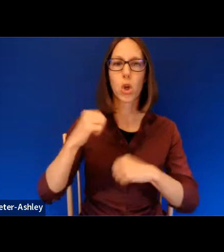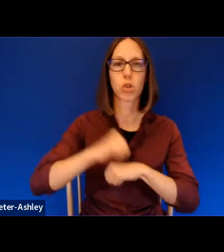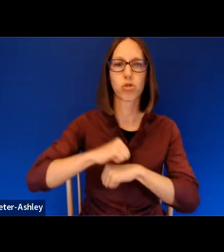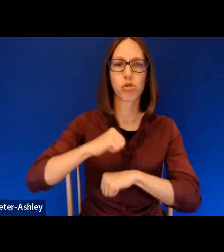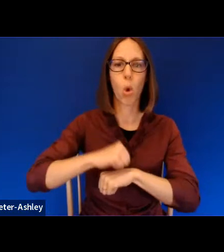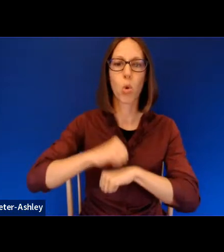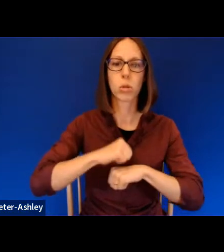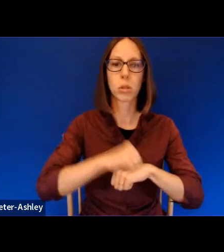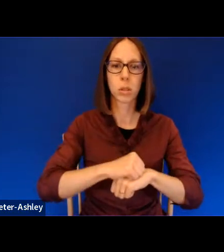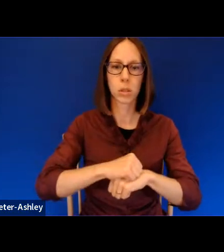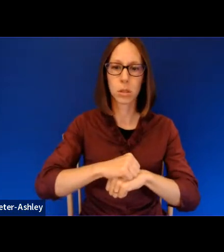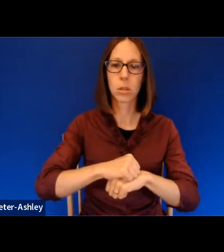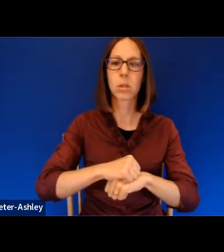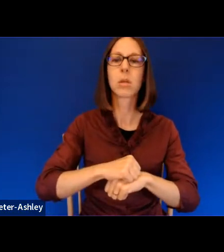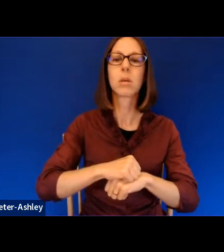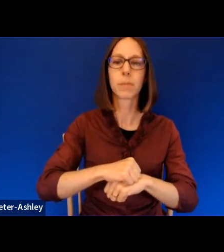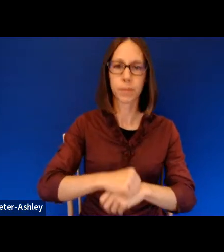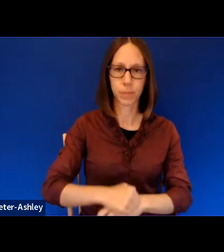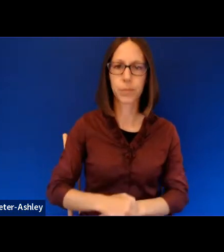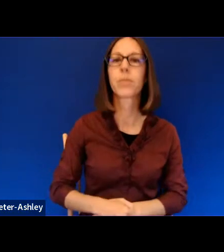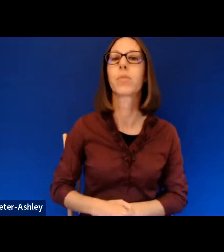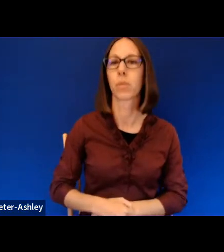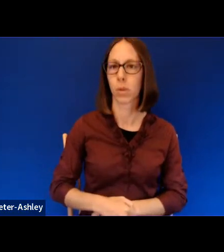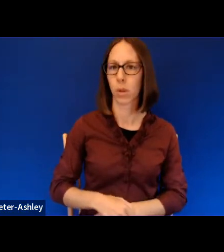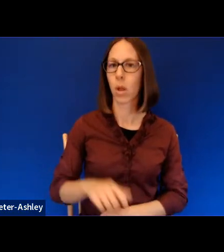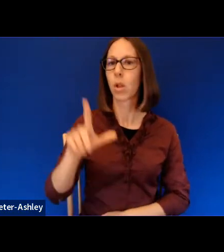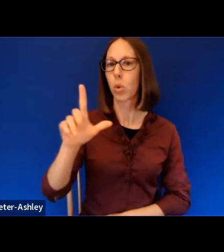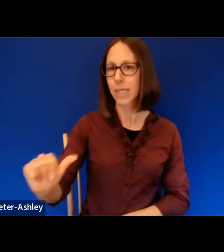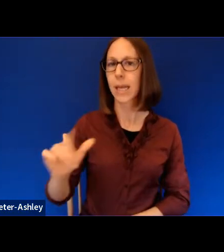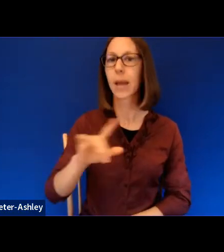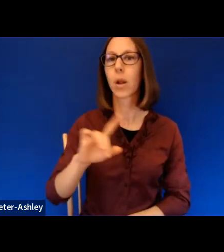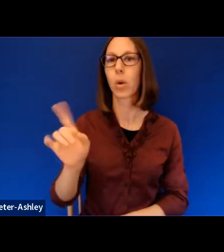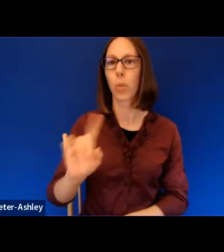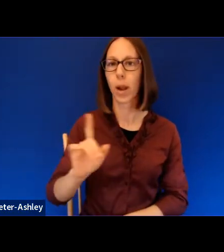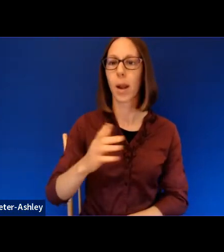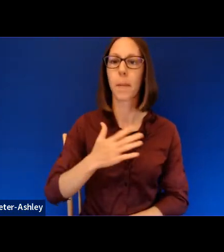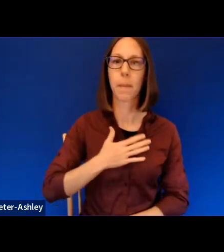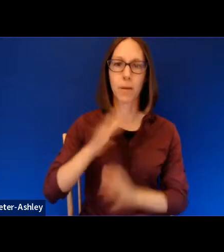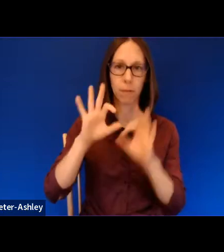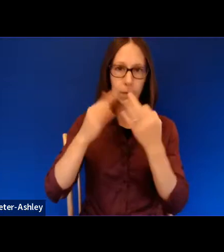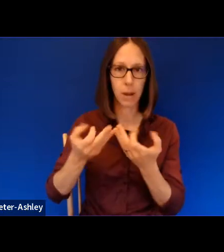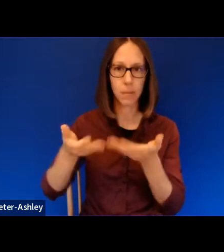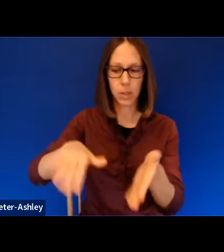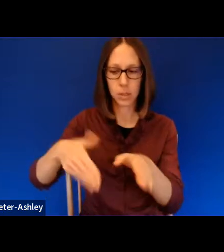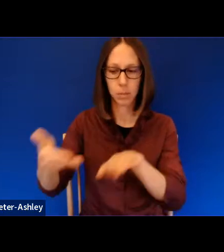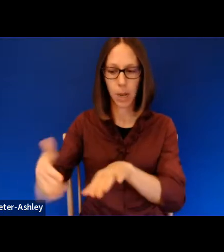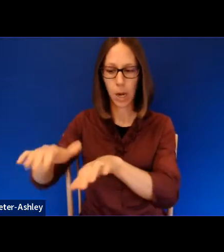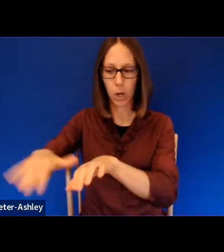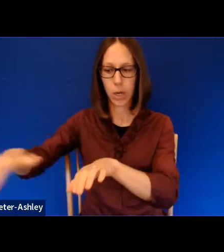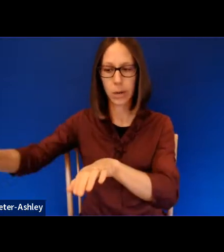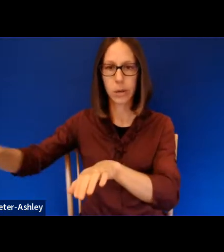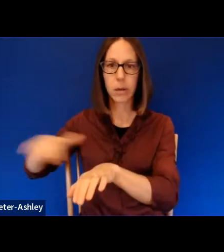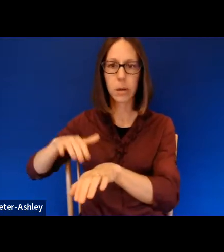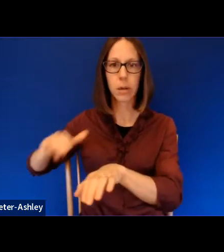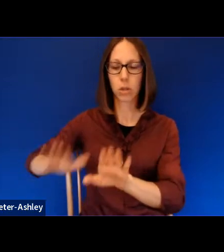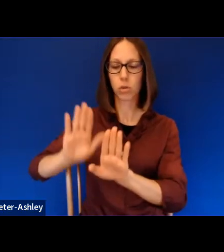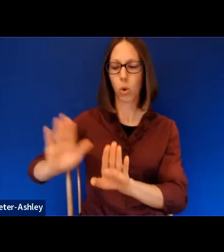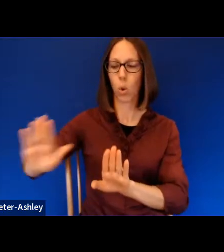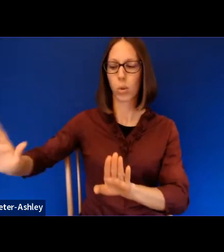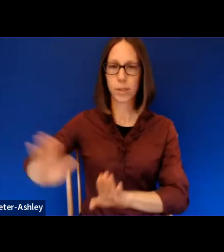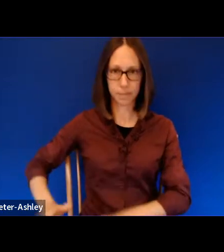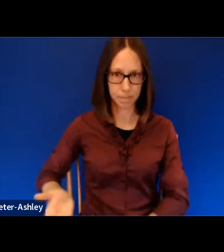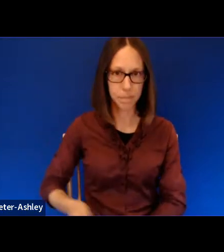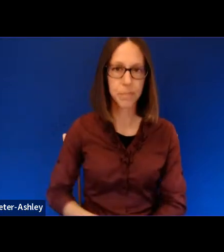grace two graveyards in Louisiana where my kin are buried. And I thought I'd just read around in it.